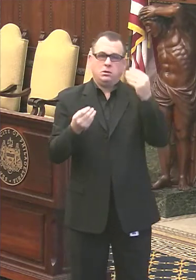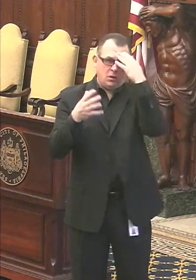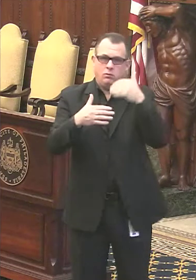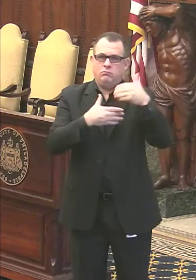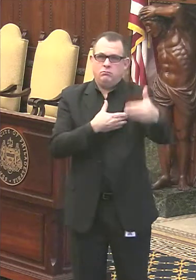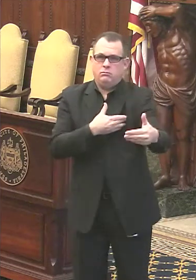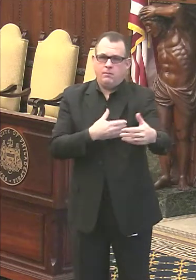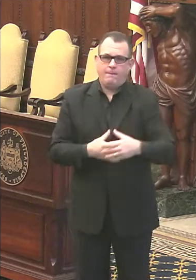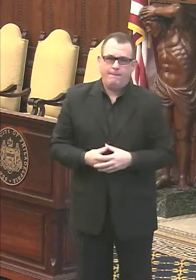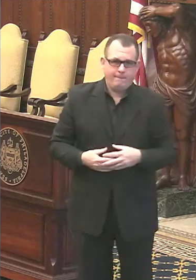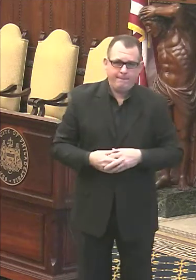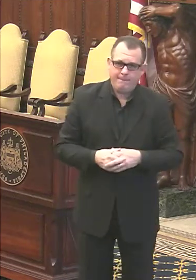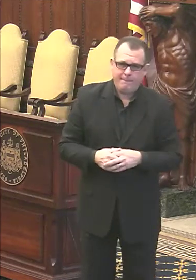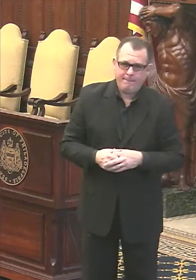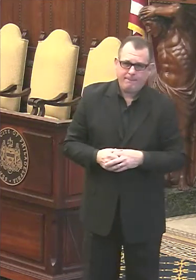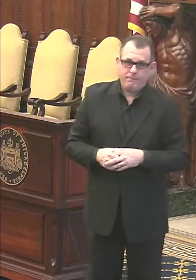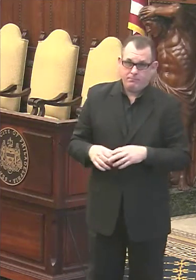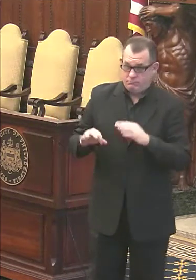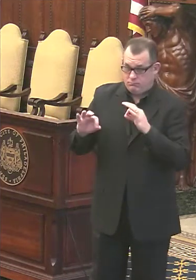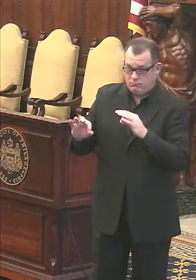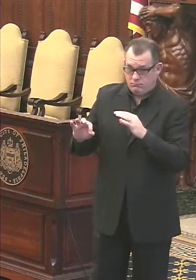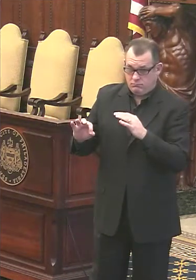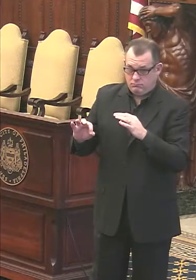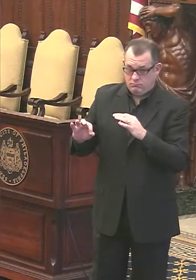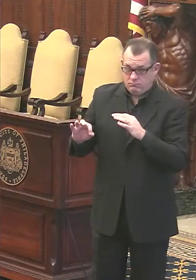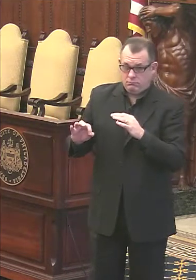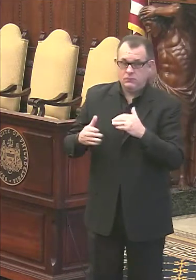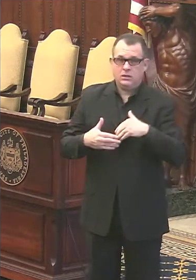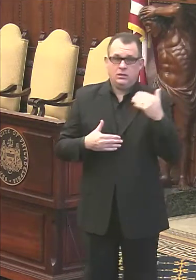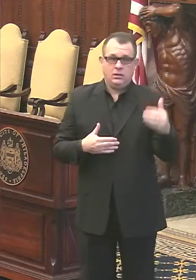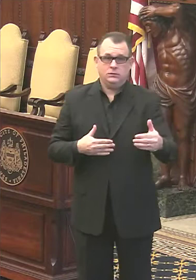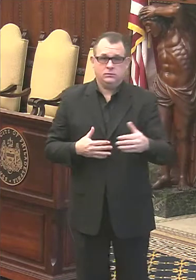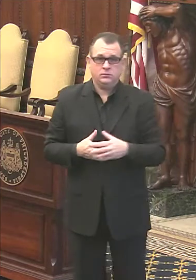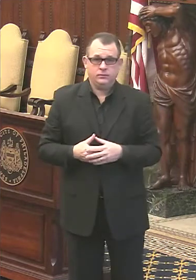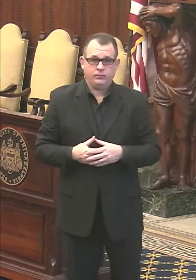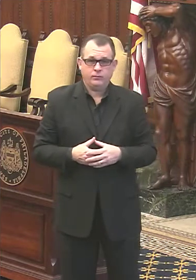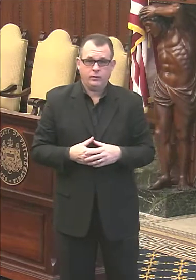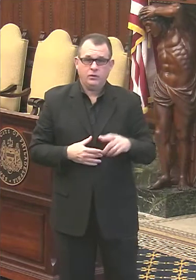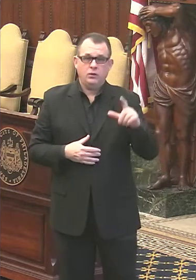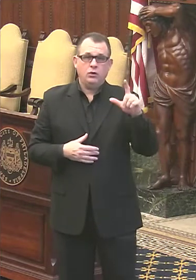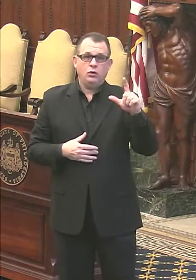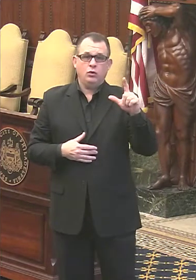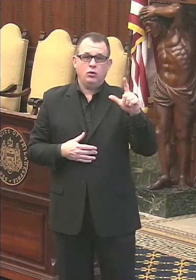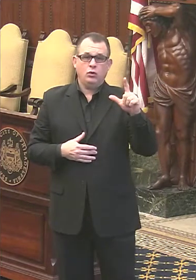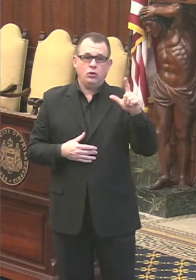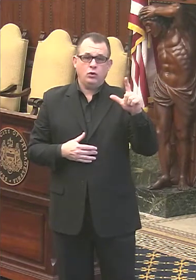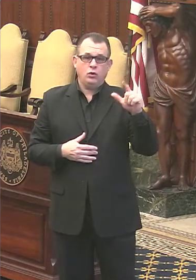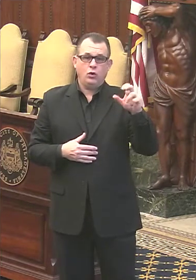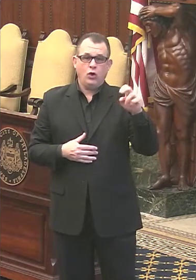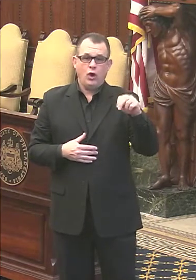Jacqueline, are you good? Yeah. Let's move on now to Laura McChrystal of the inquirer.